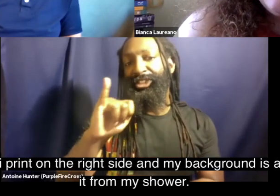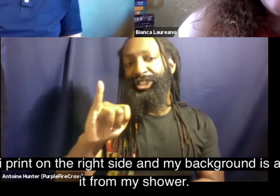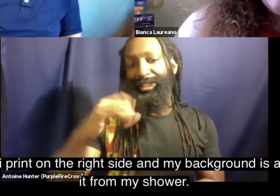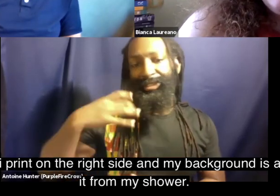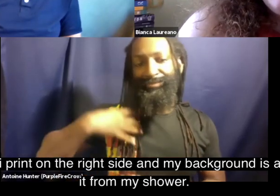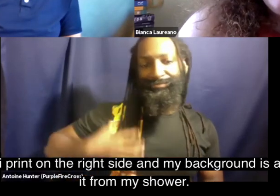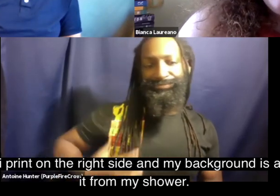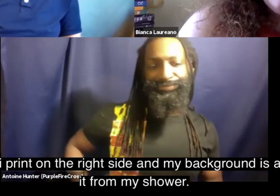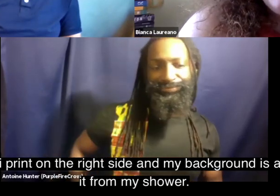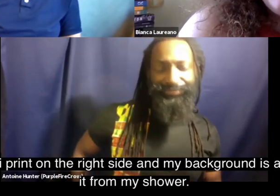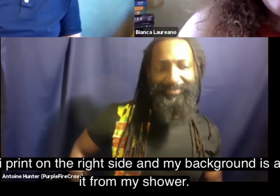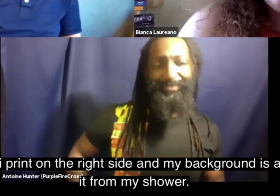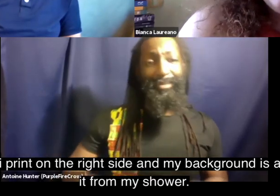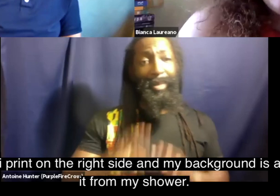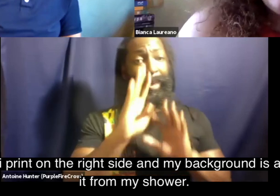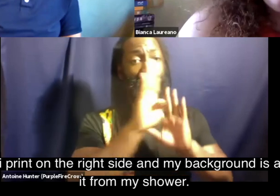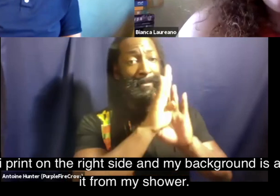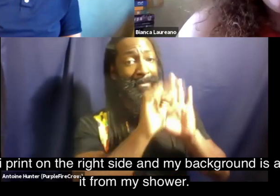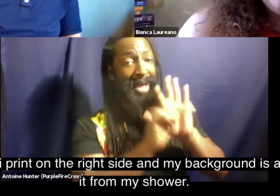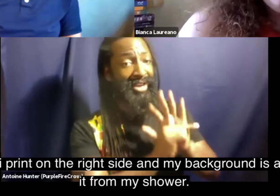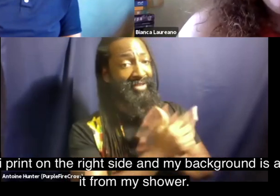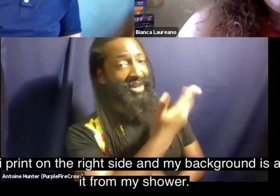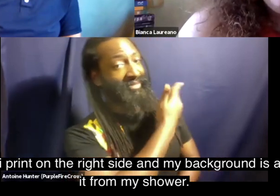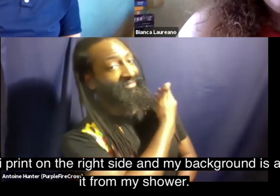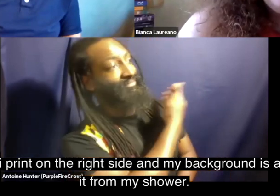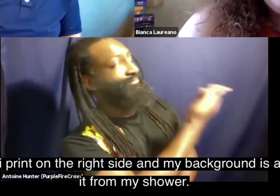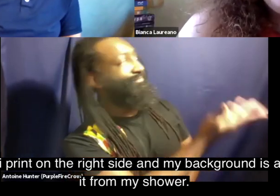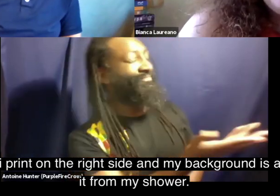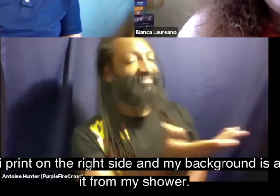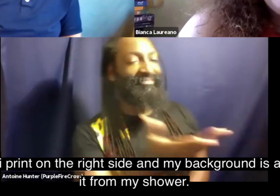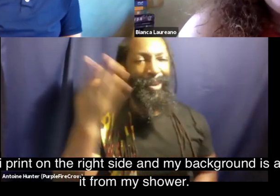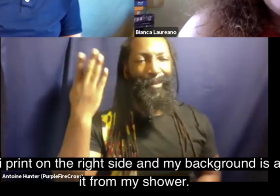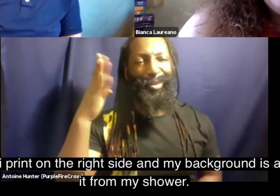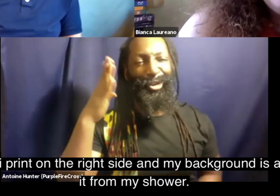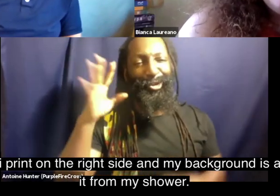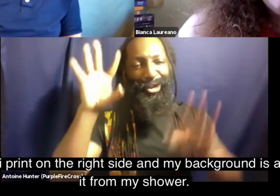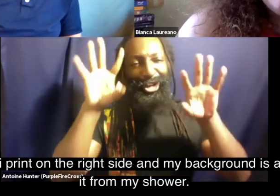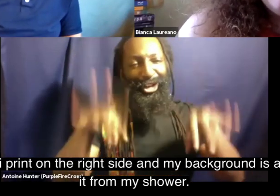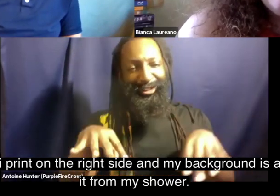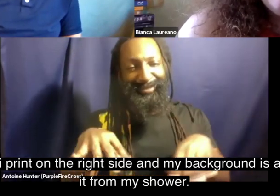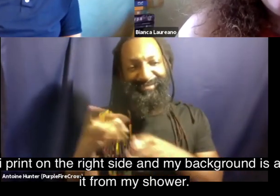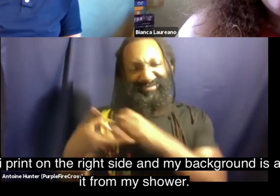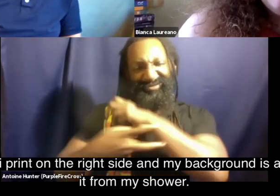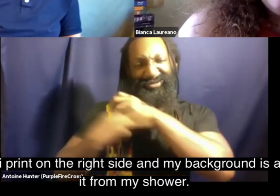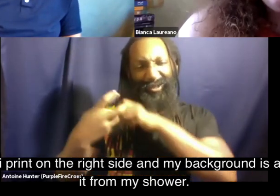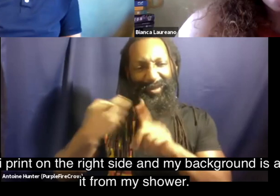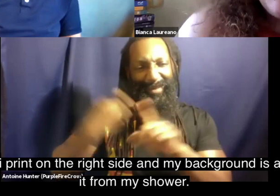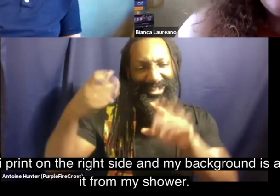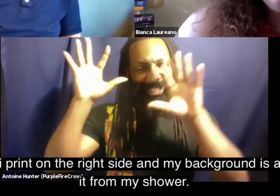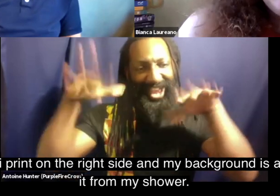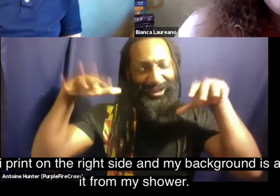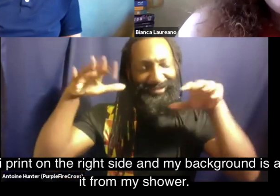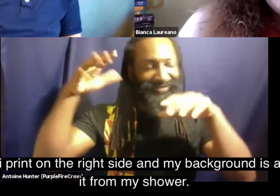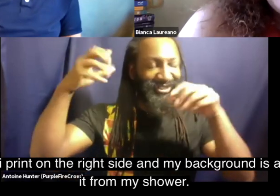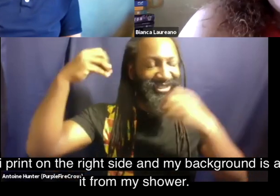with a dashiki print on the right side and my background is a dark blue curtain